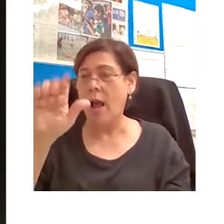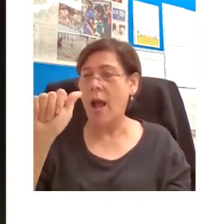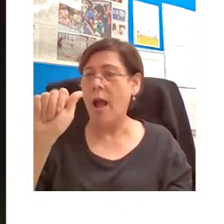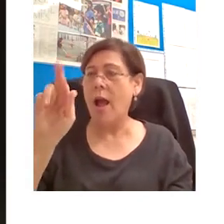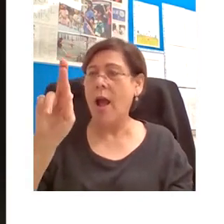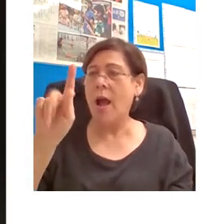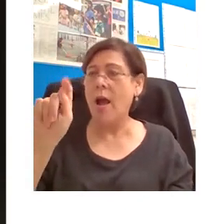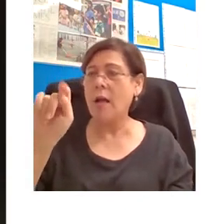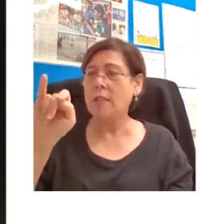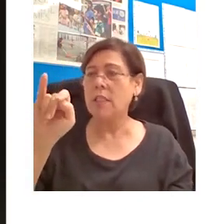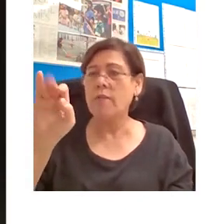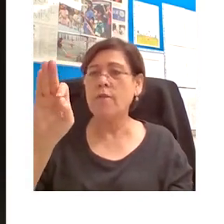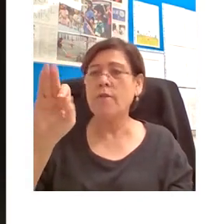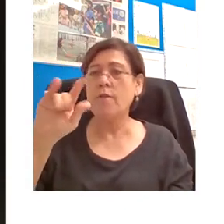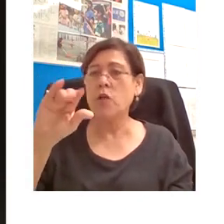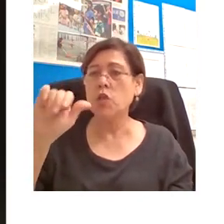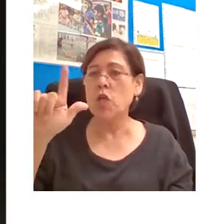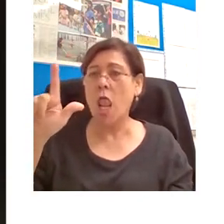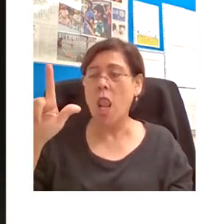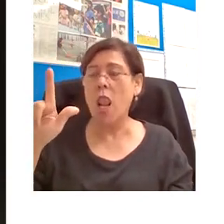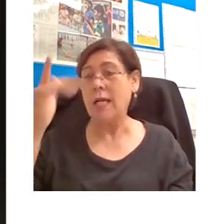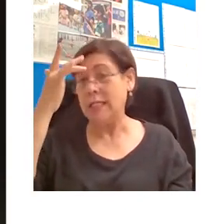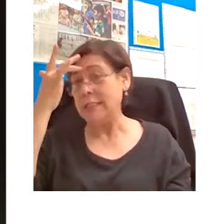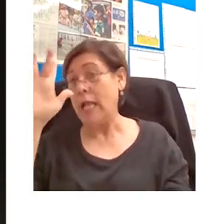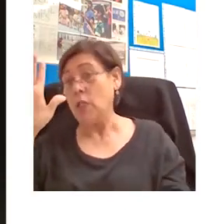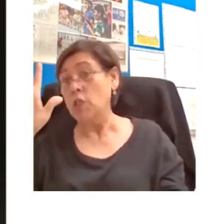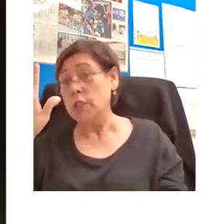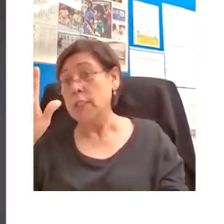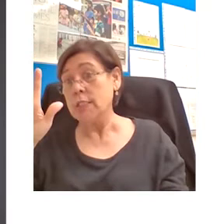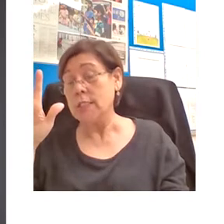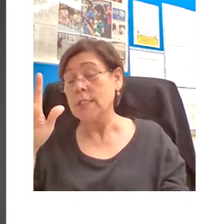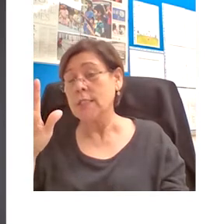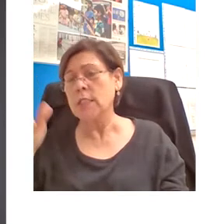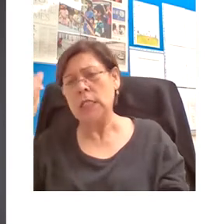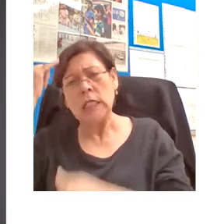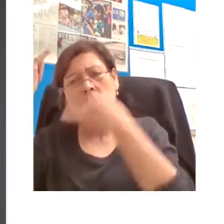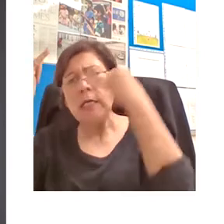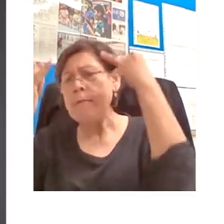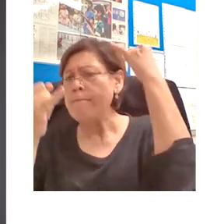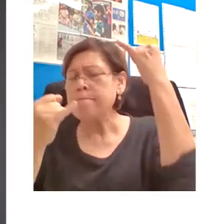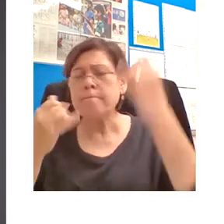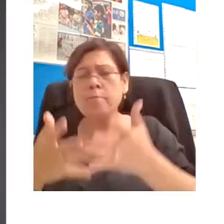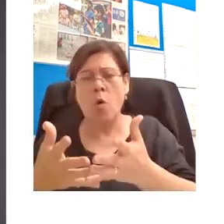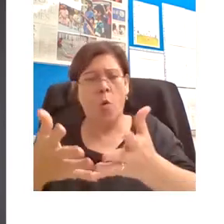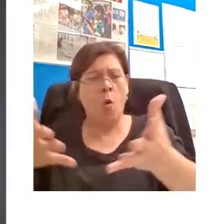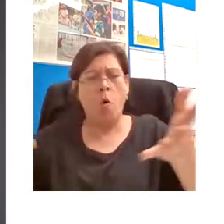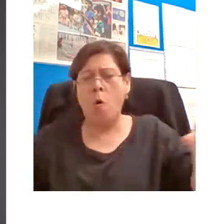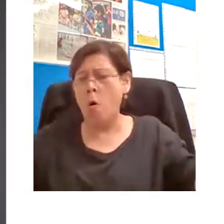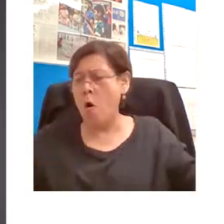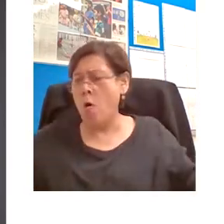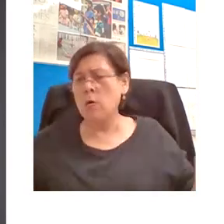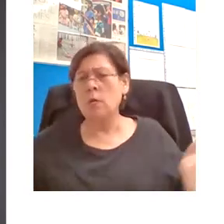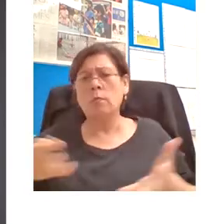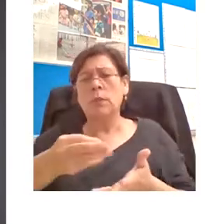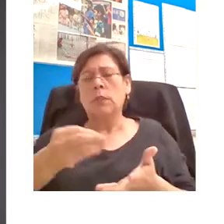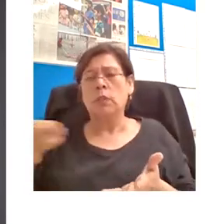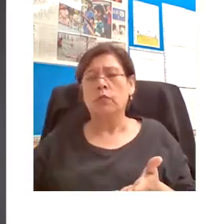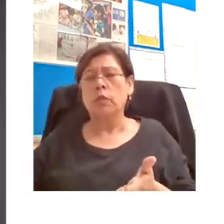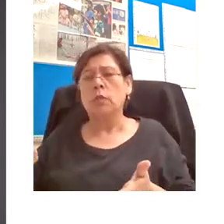Imagine a whole ocean of carefully curated material of the kind I've been describing,